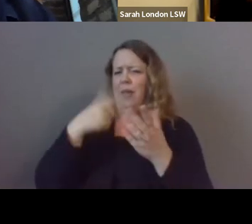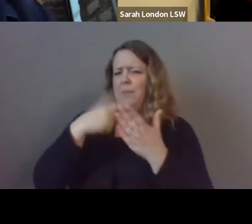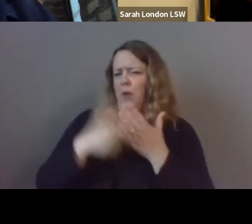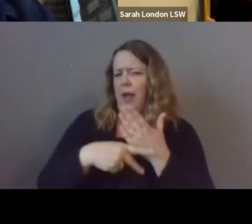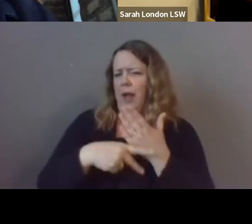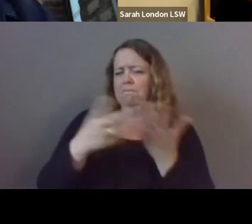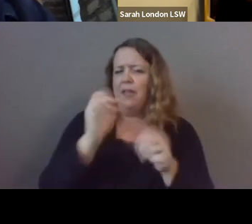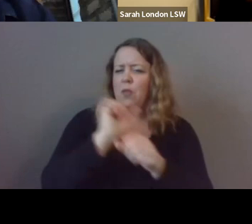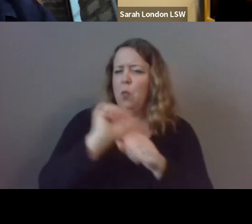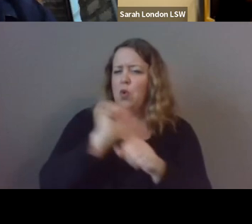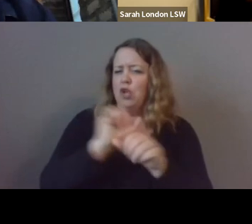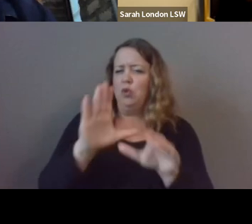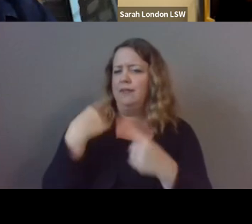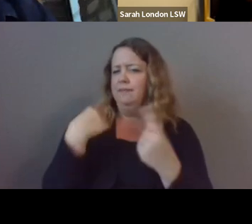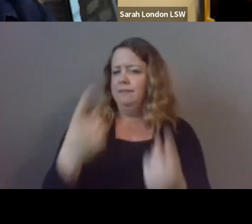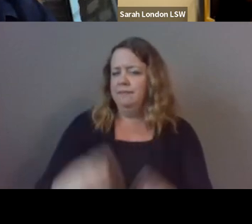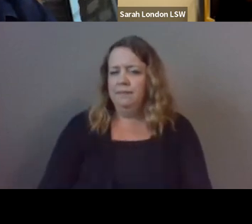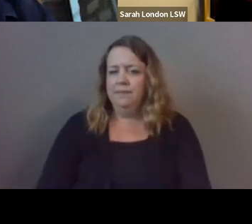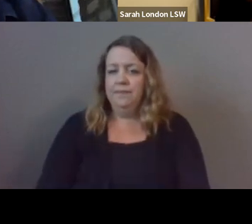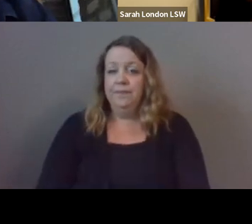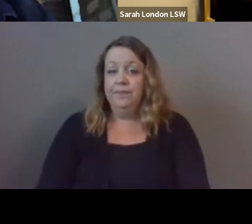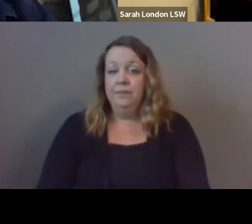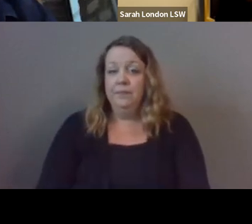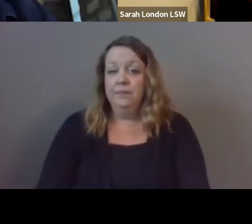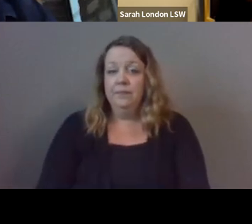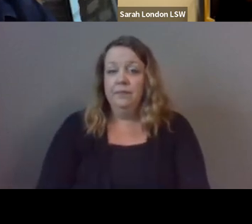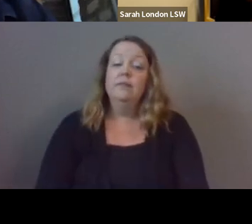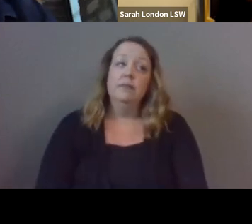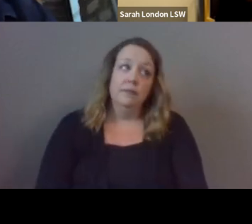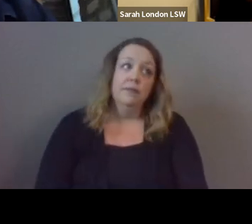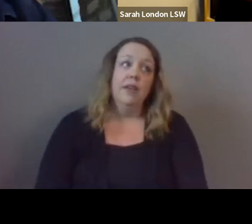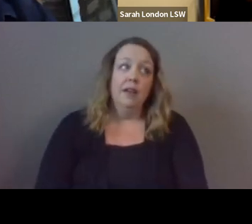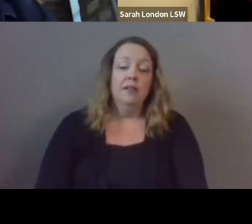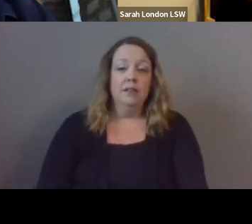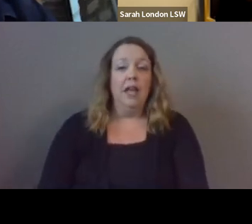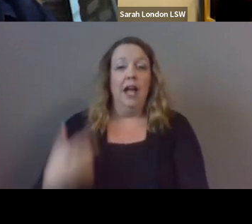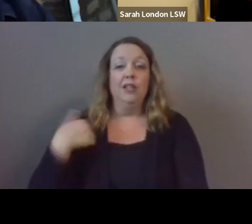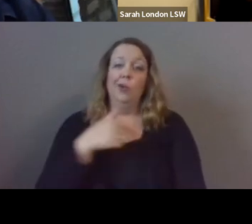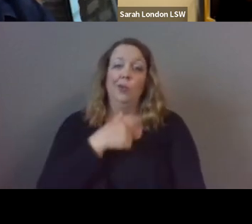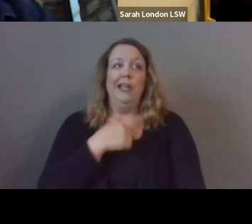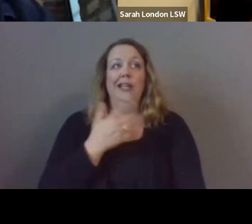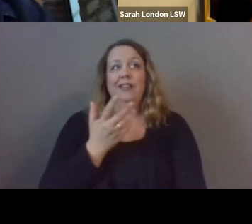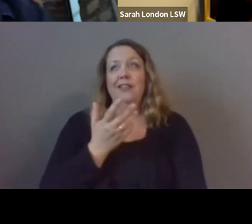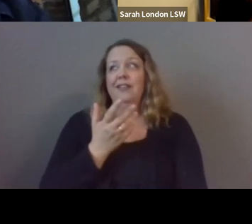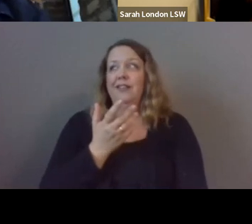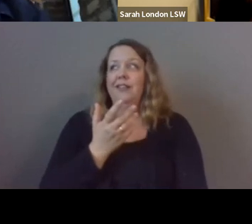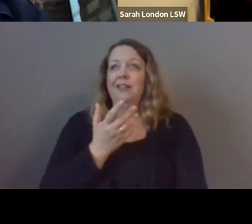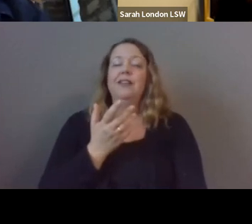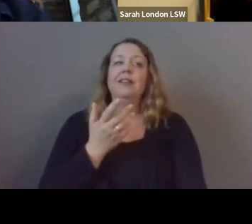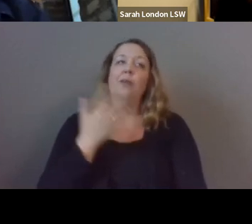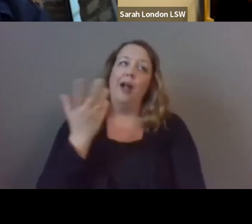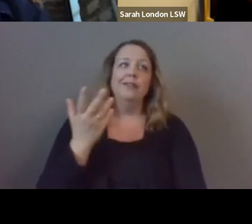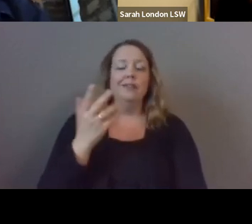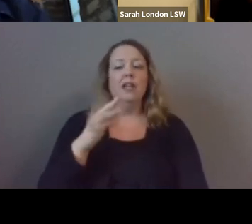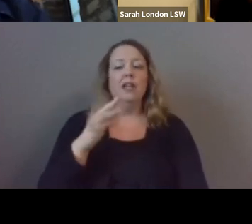yeah we we kind of backed our way into it um i had a staff member that got